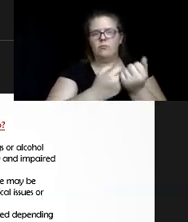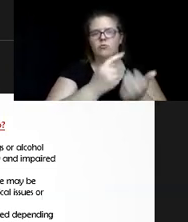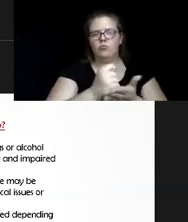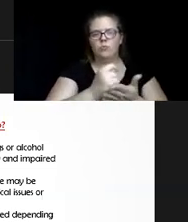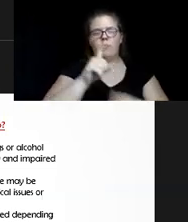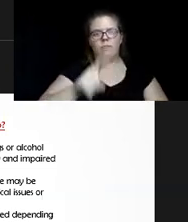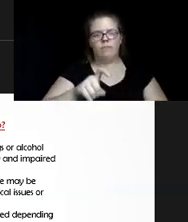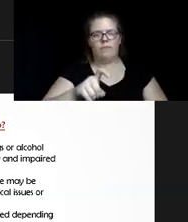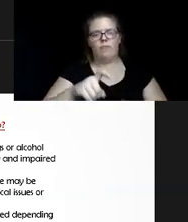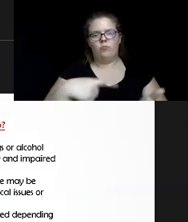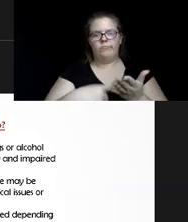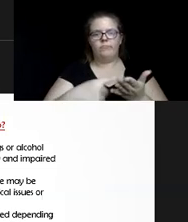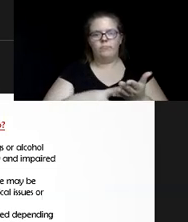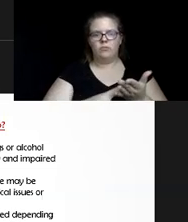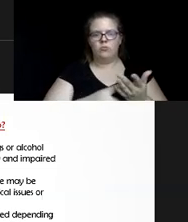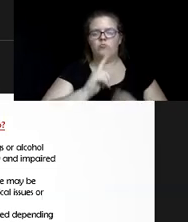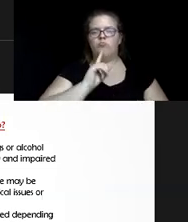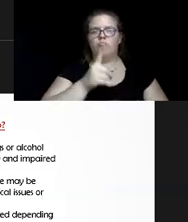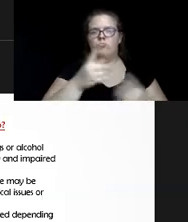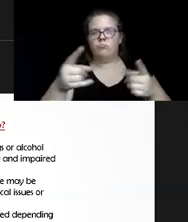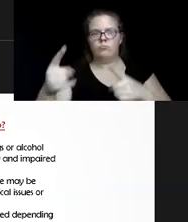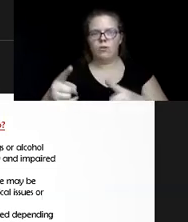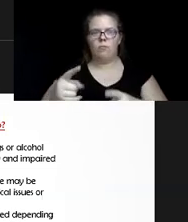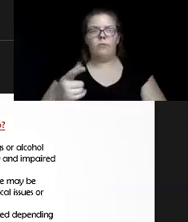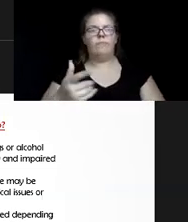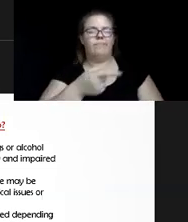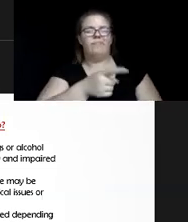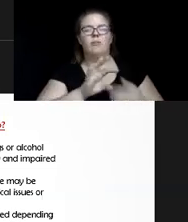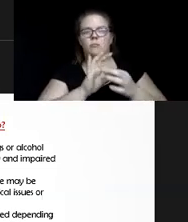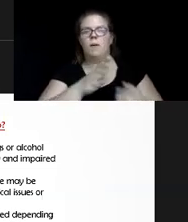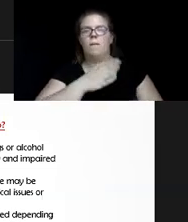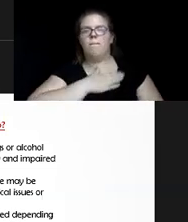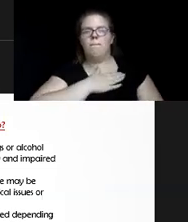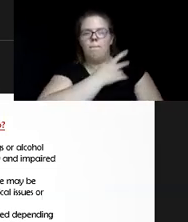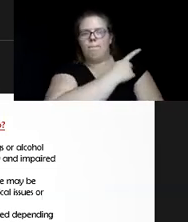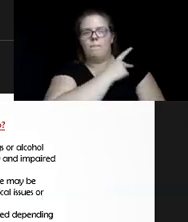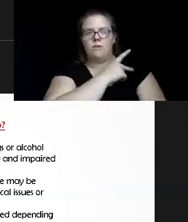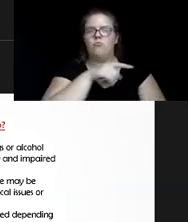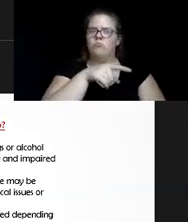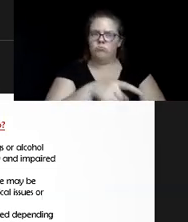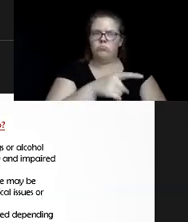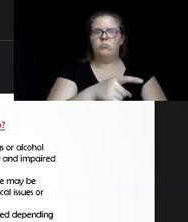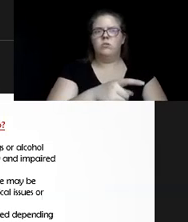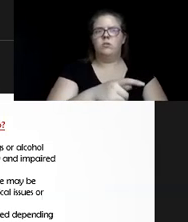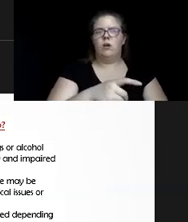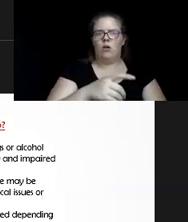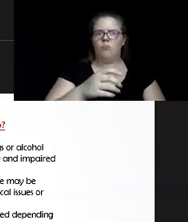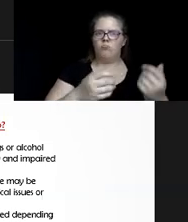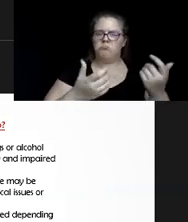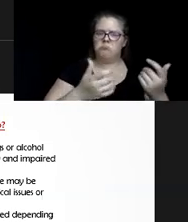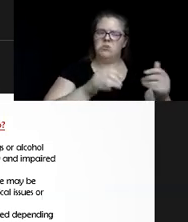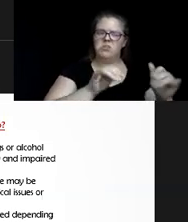So these are the realities that I find with my older adult patients. They're just as likely to engage in treatment as younger